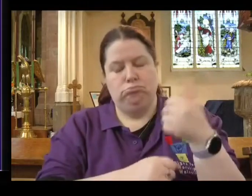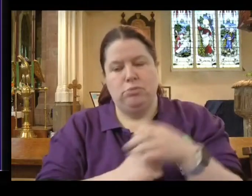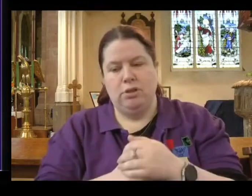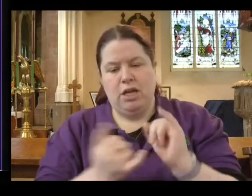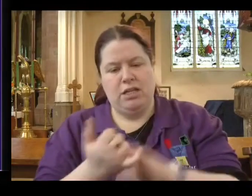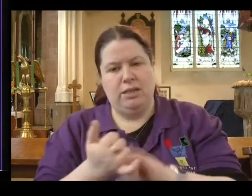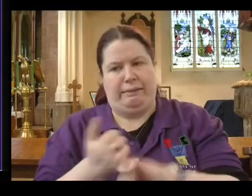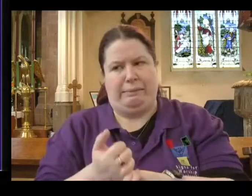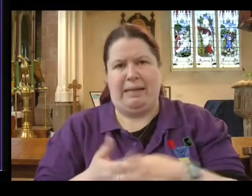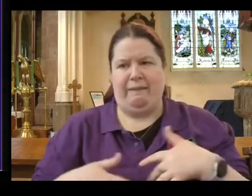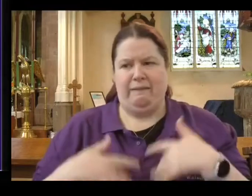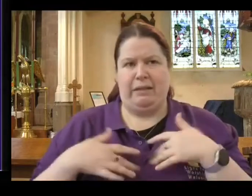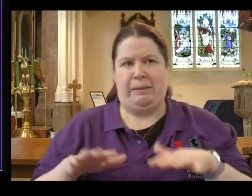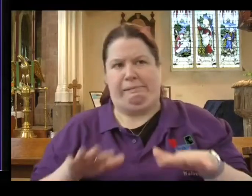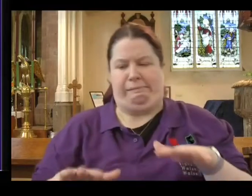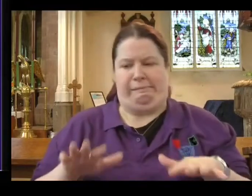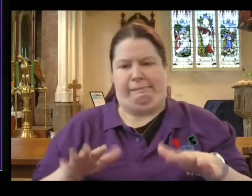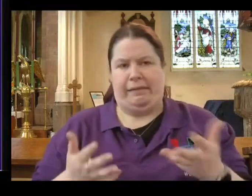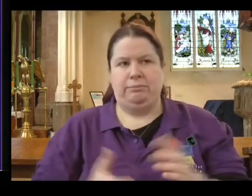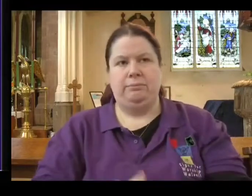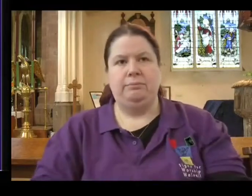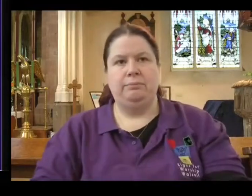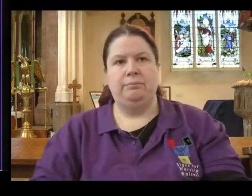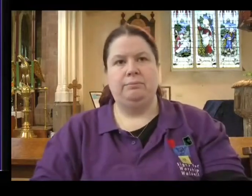It's a bit uncomfortable when you think about it like that, isn't it?